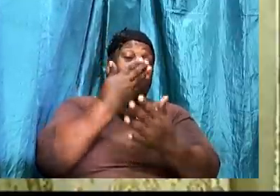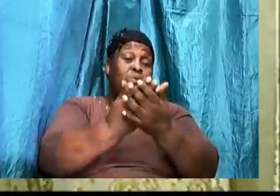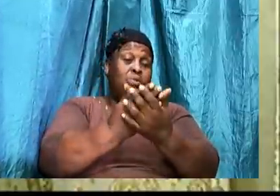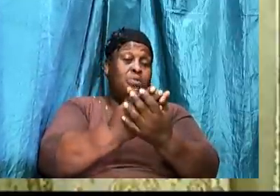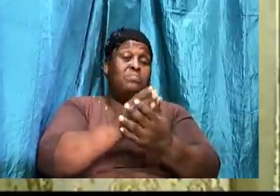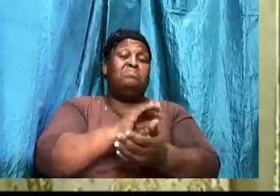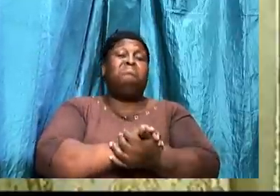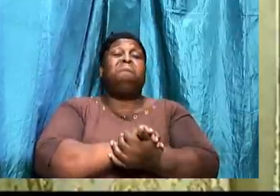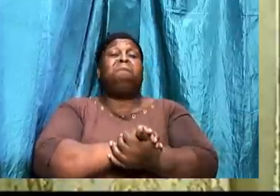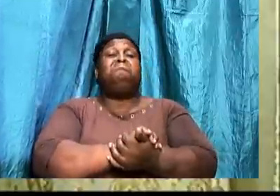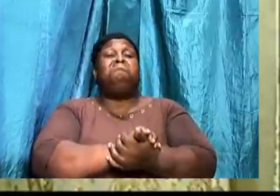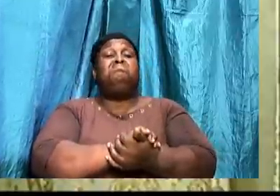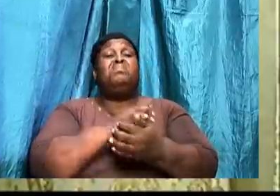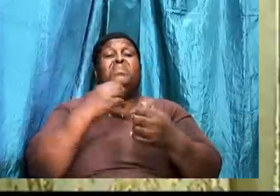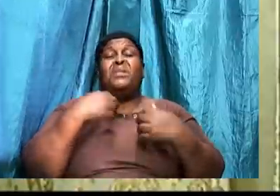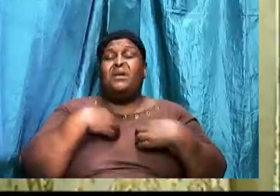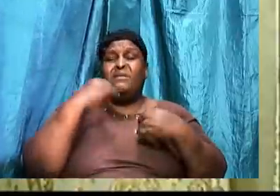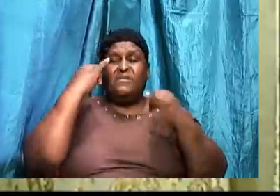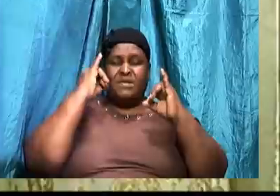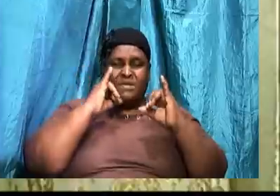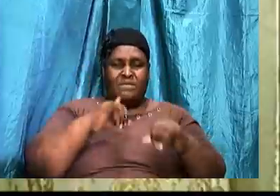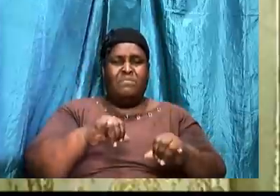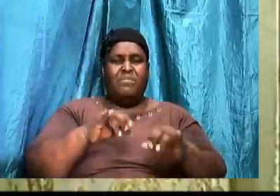I have an individual. Have told me that.